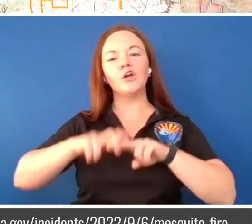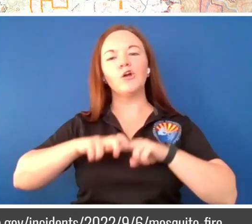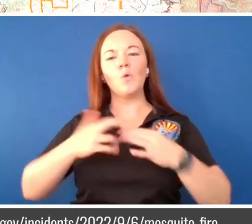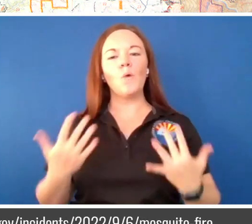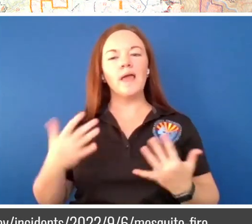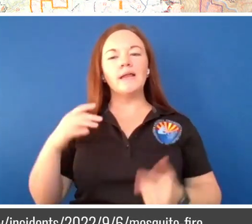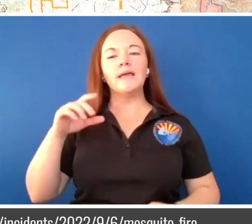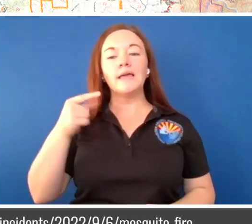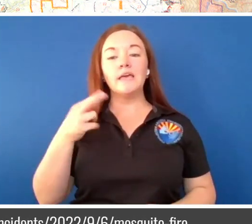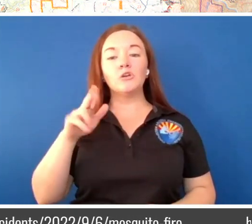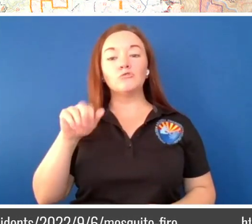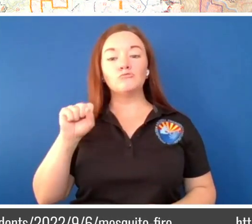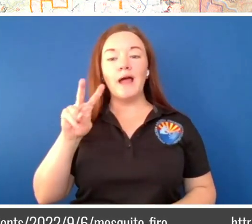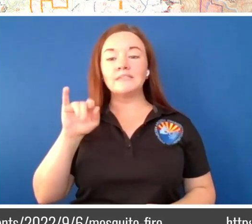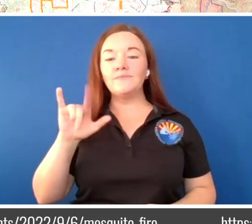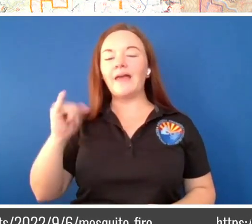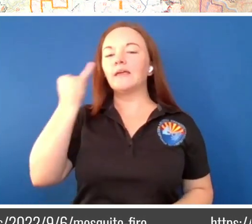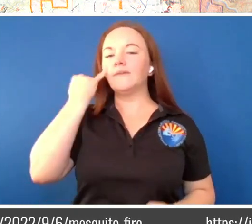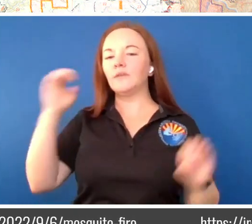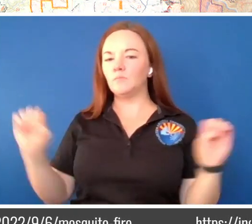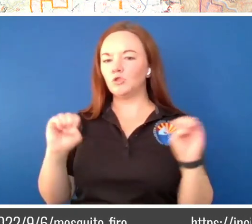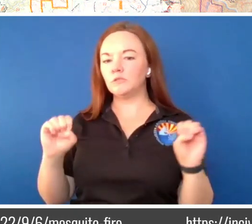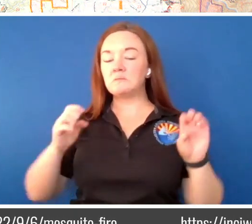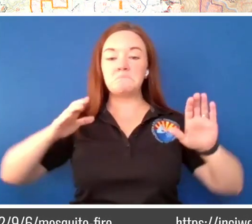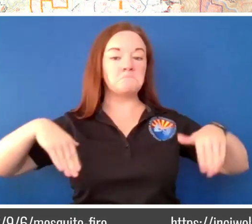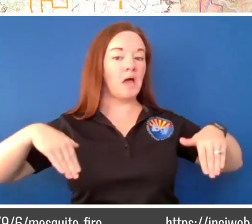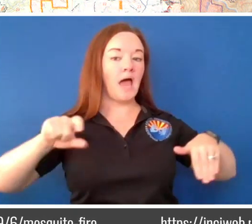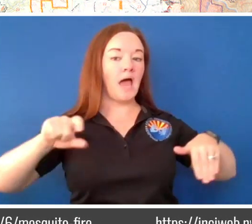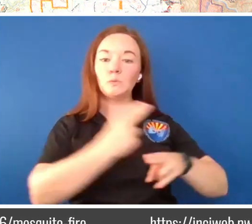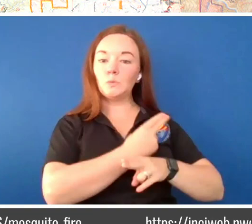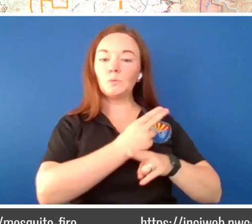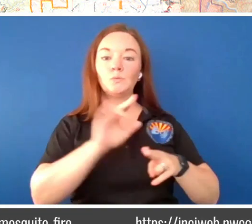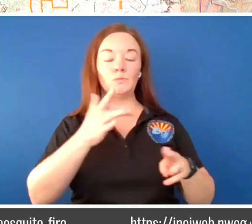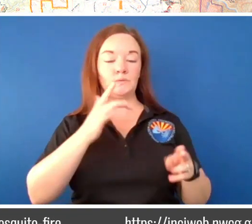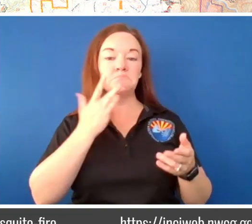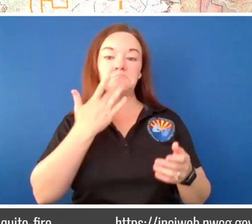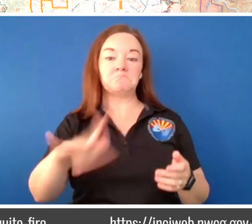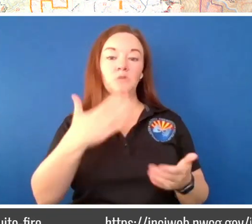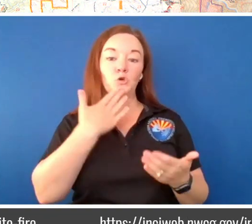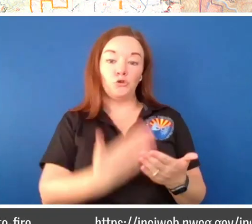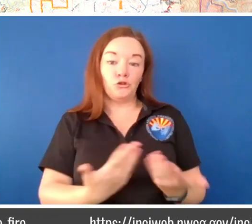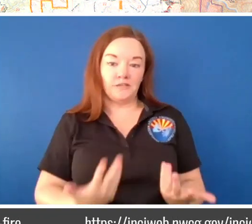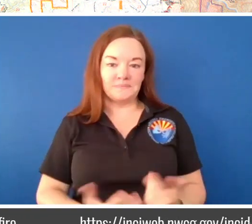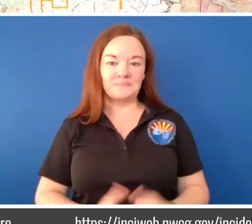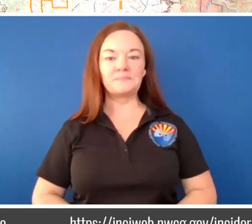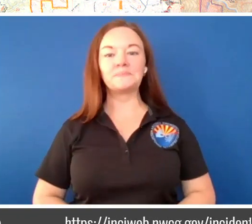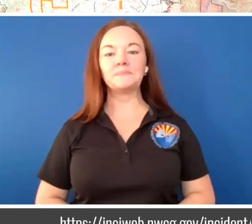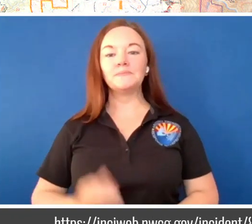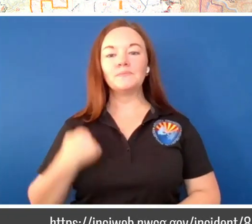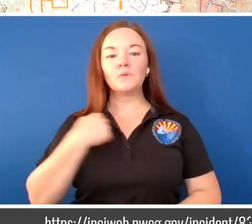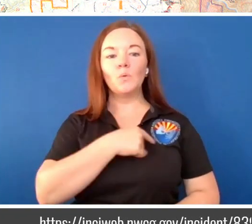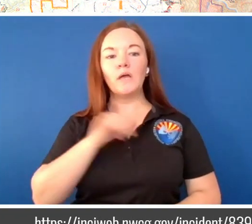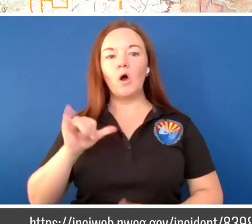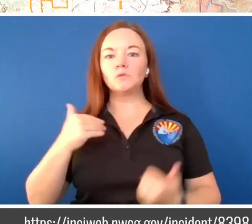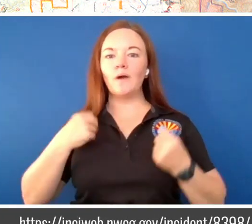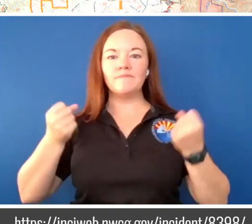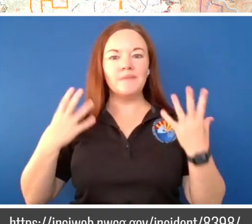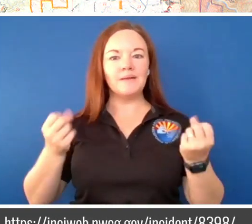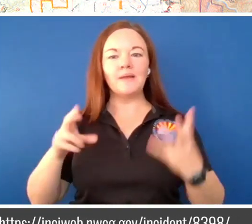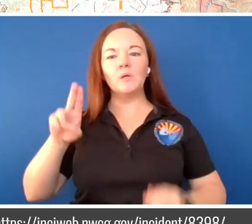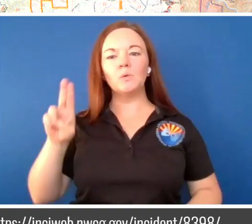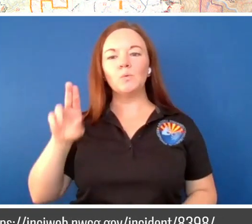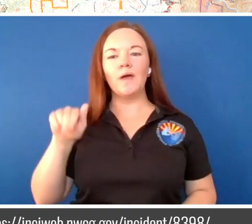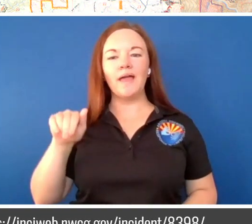an emergency. We haven't had to use them once yet, so that's always good news. And we also have a lot of UAS on this